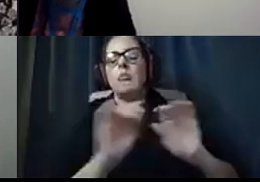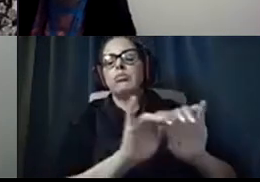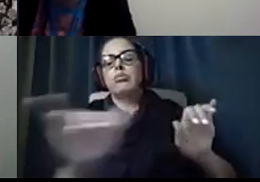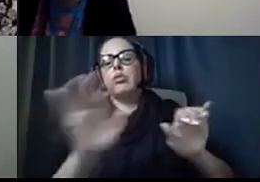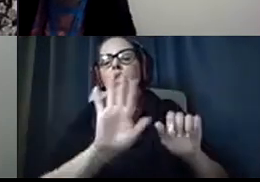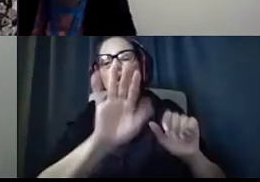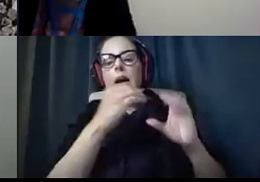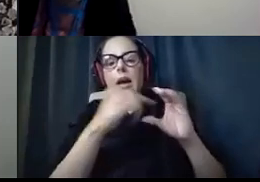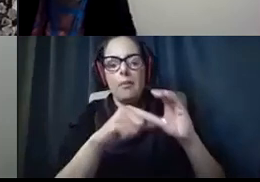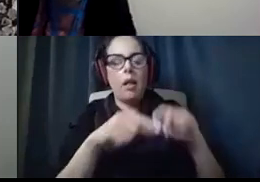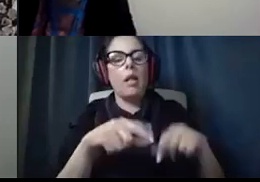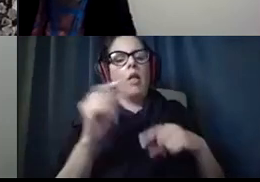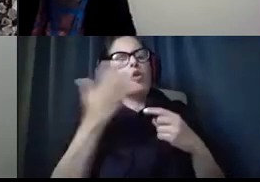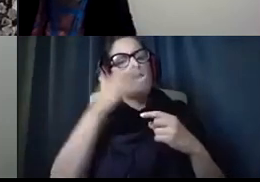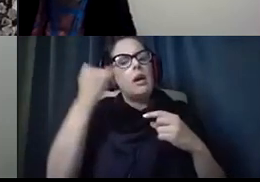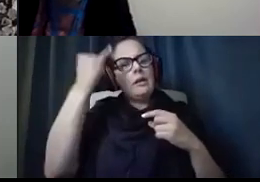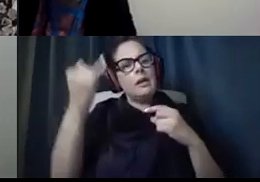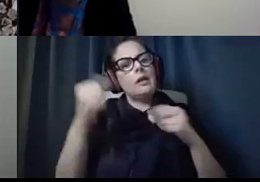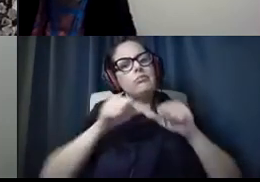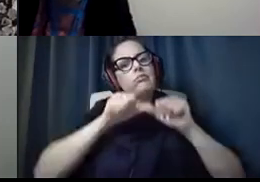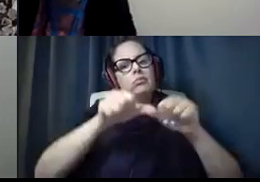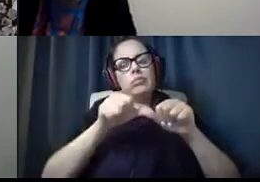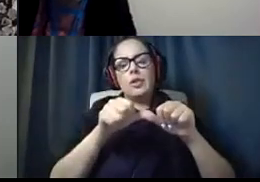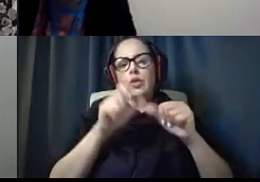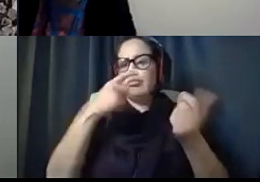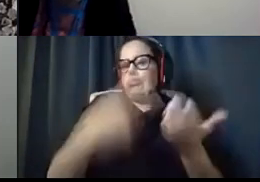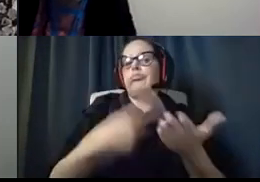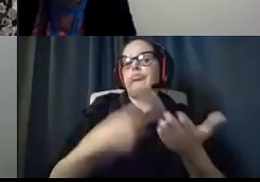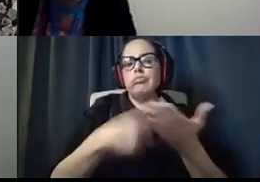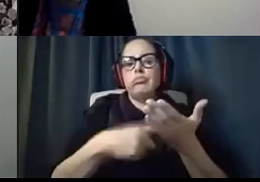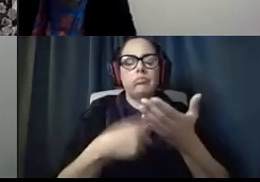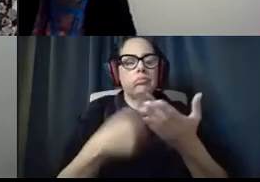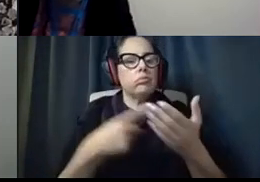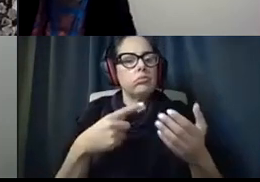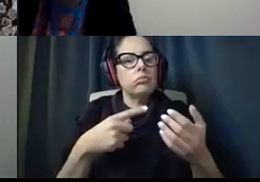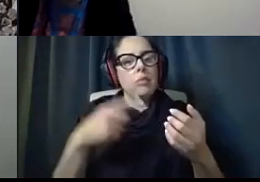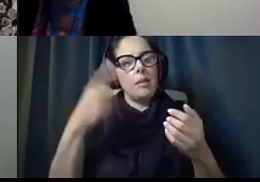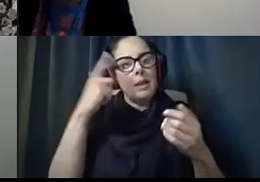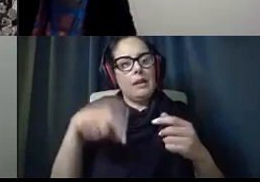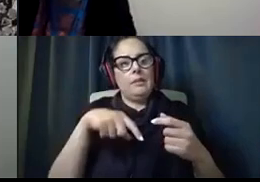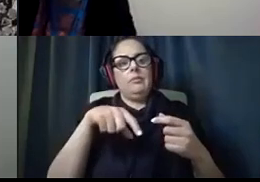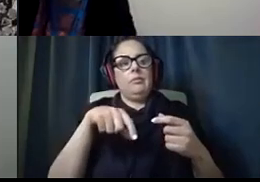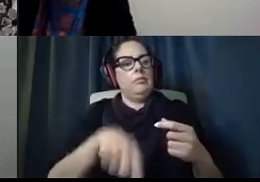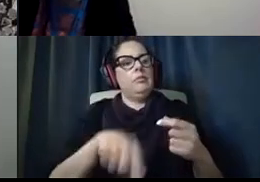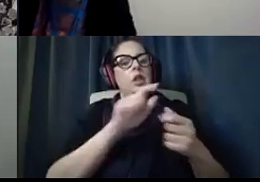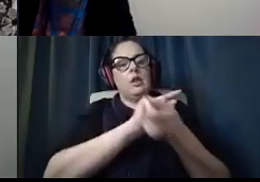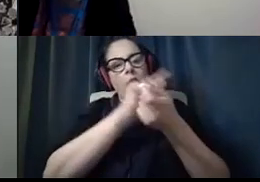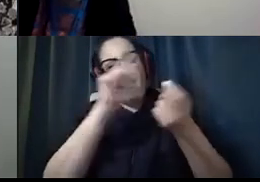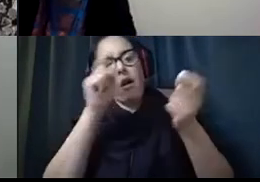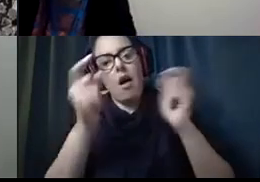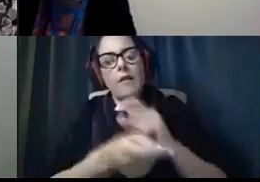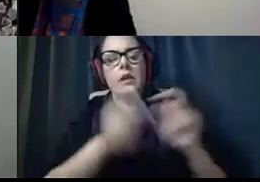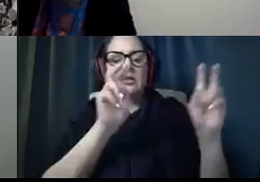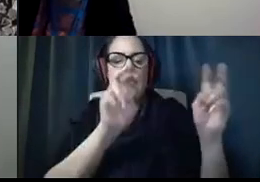a good idea to continue this discussion because it's an evolving topic.